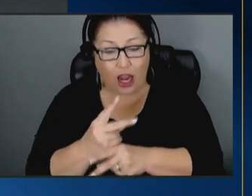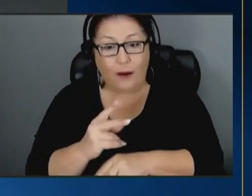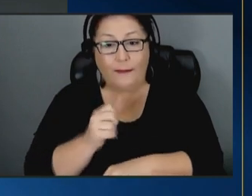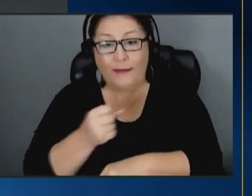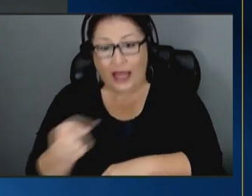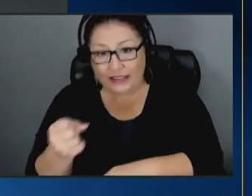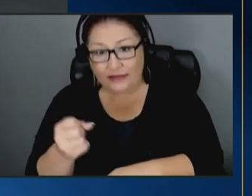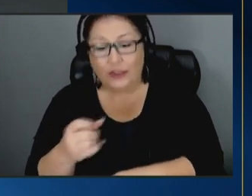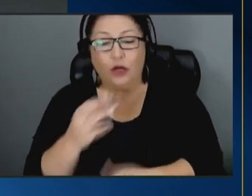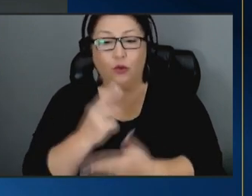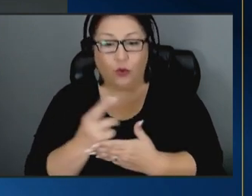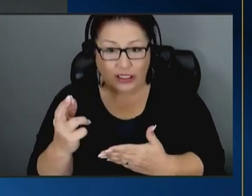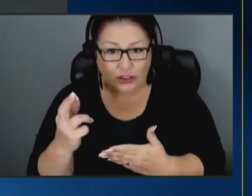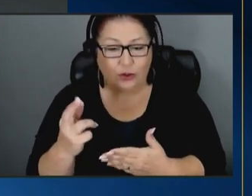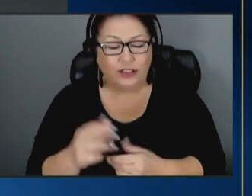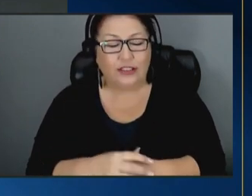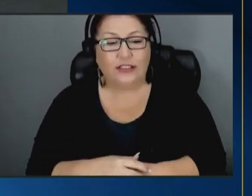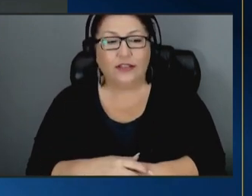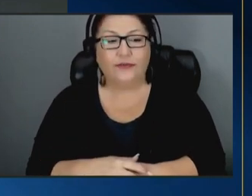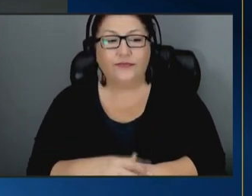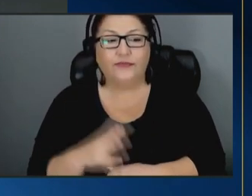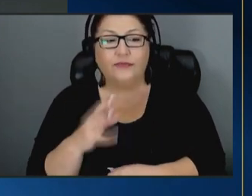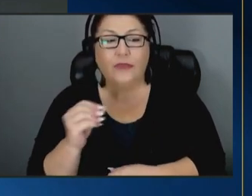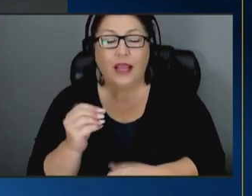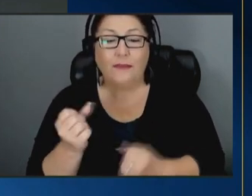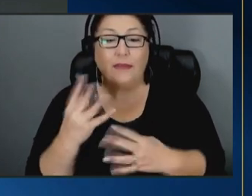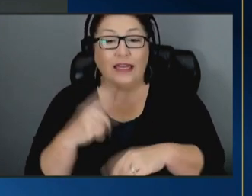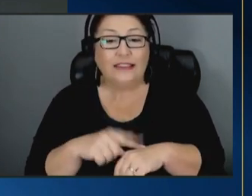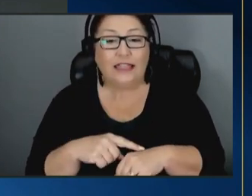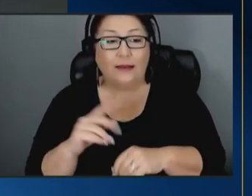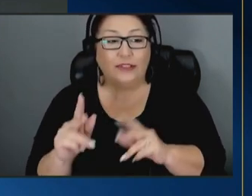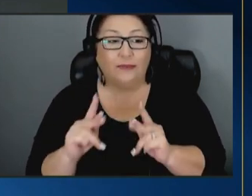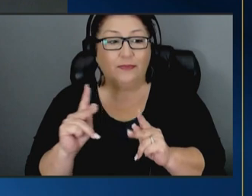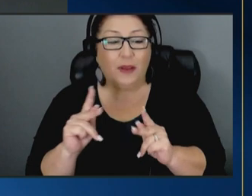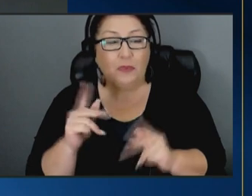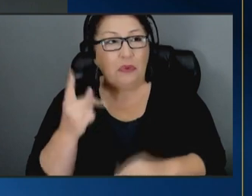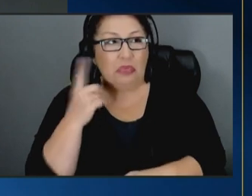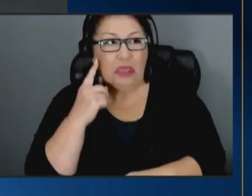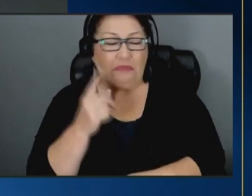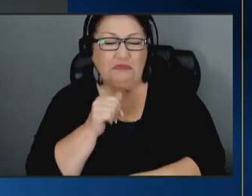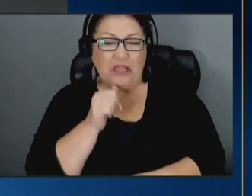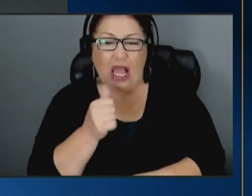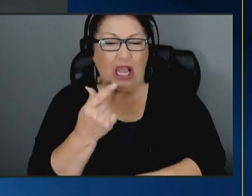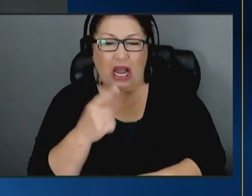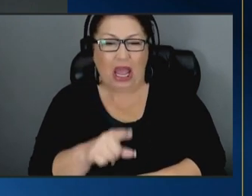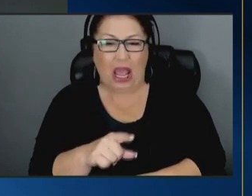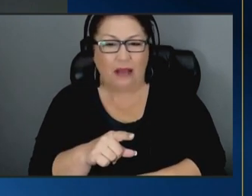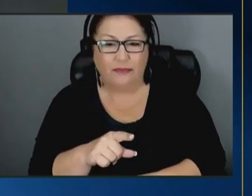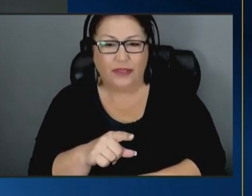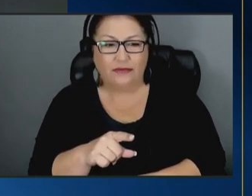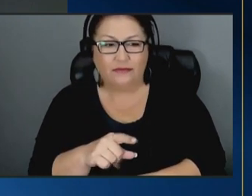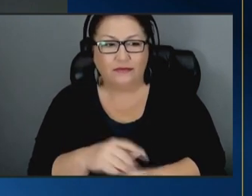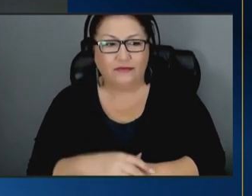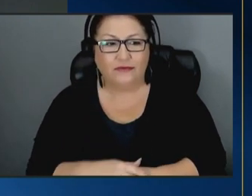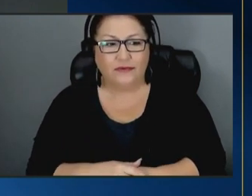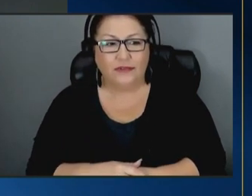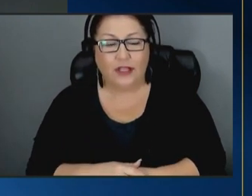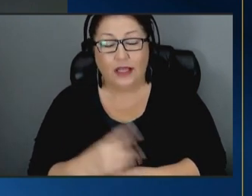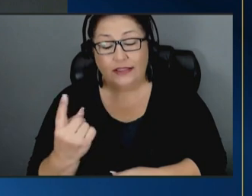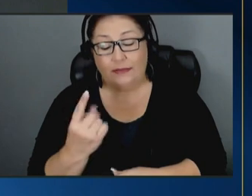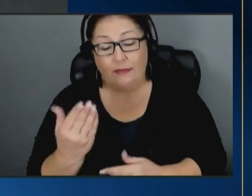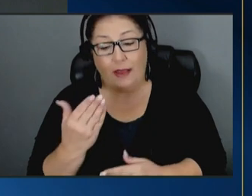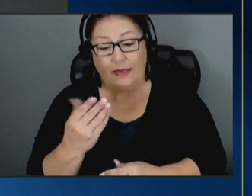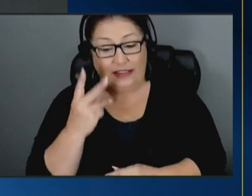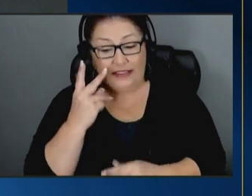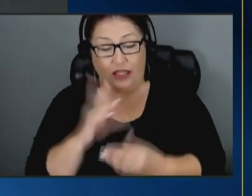like and a lot of times everybody was hanging crepe didn't think it would happen some of you may have seen the story where i